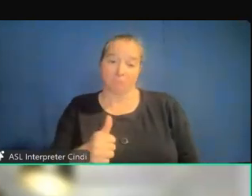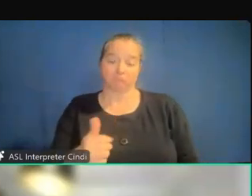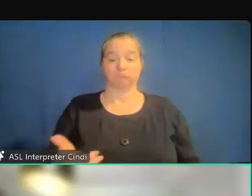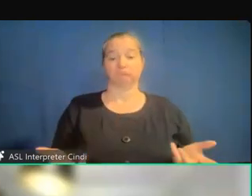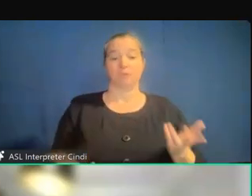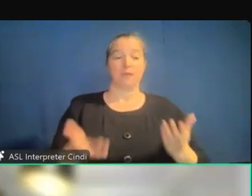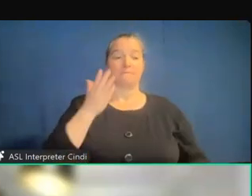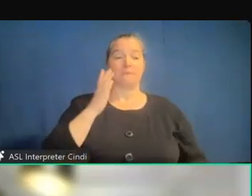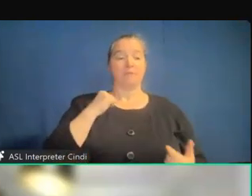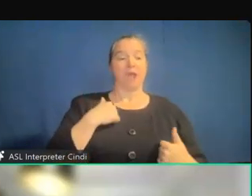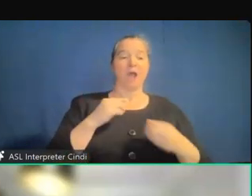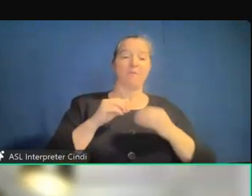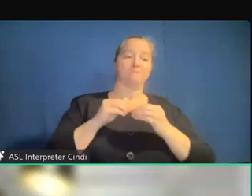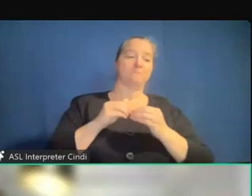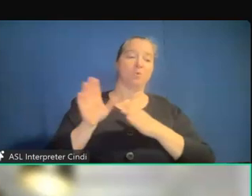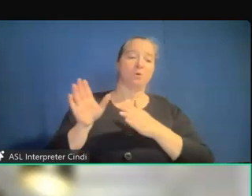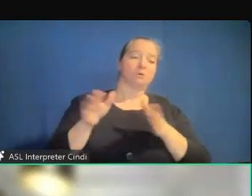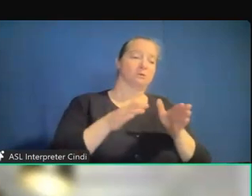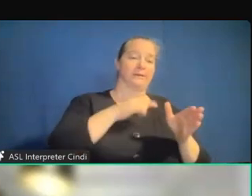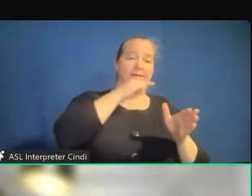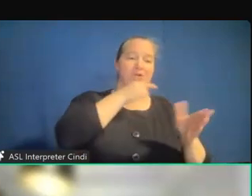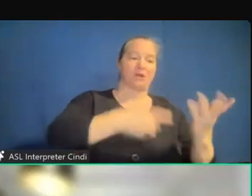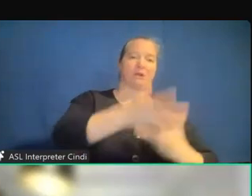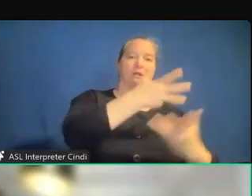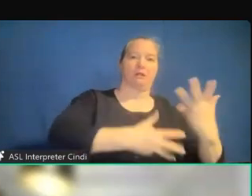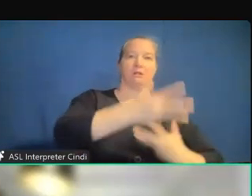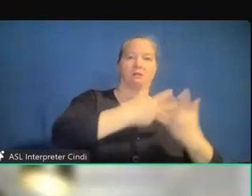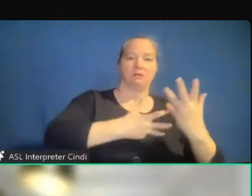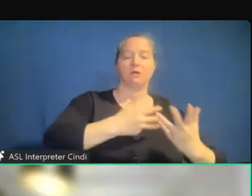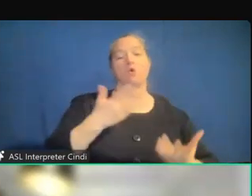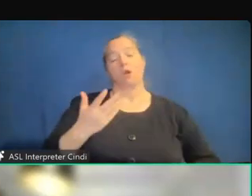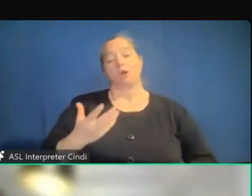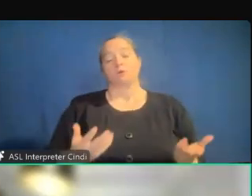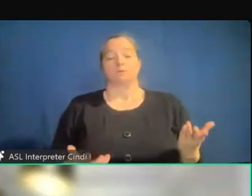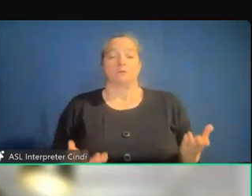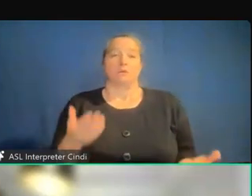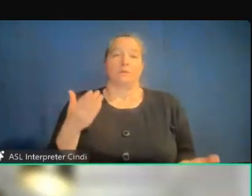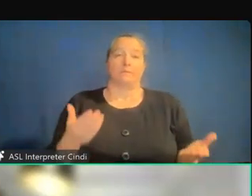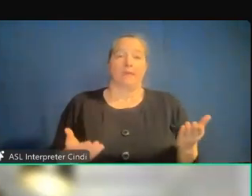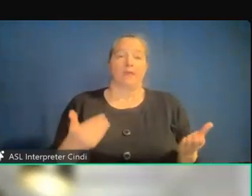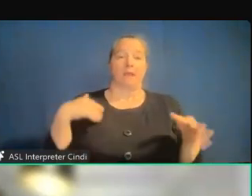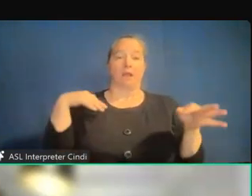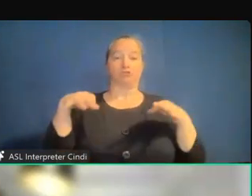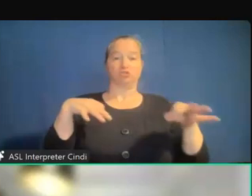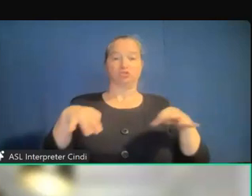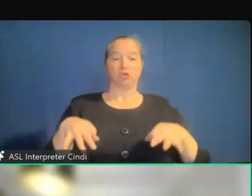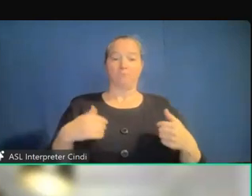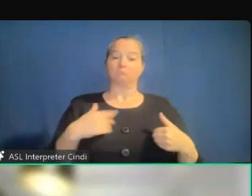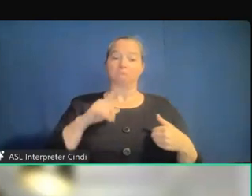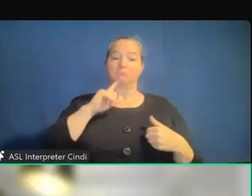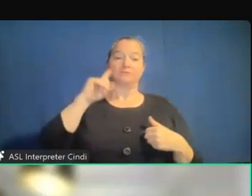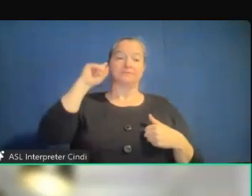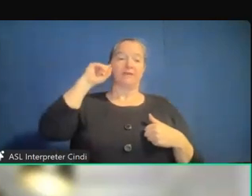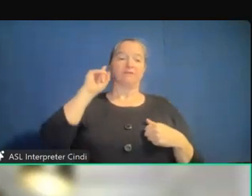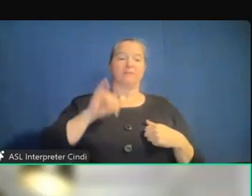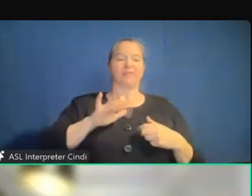identify more with hearing persons or, you know, may describe being deaf more